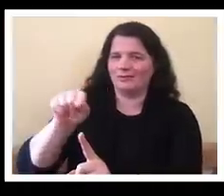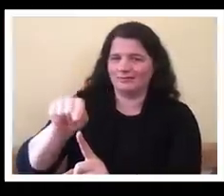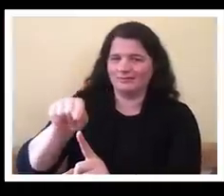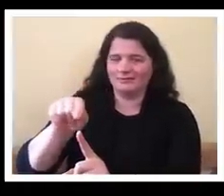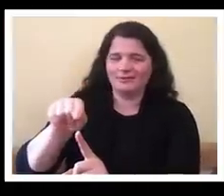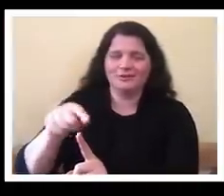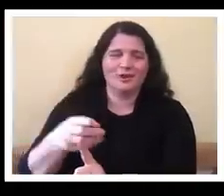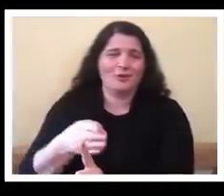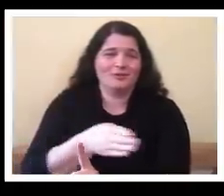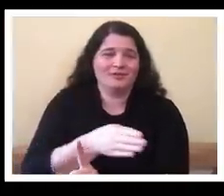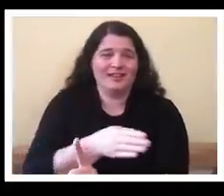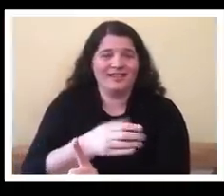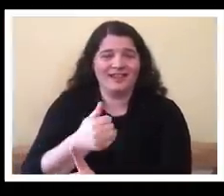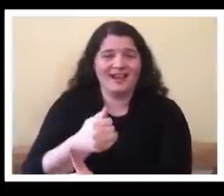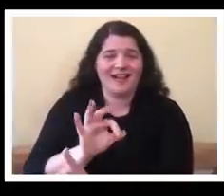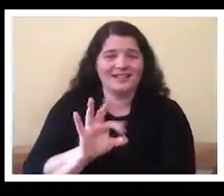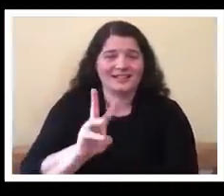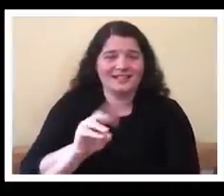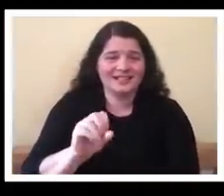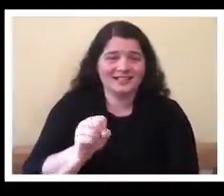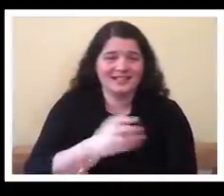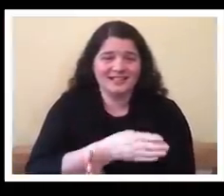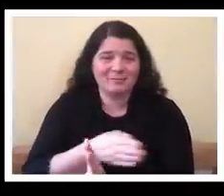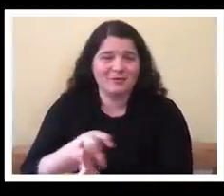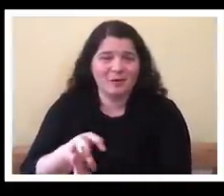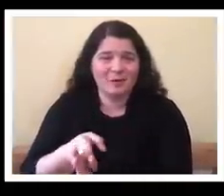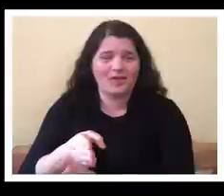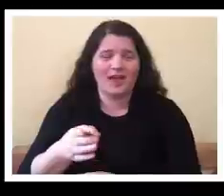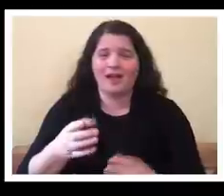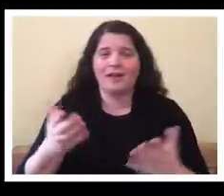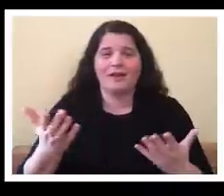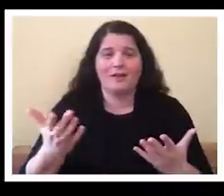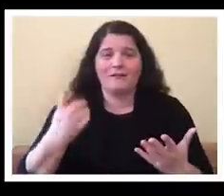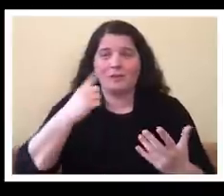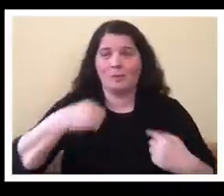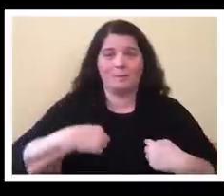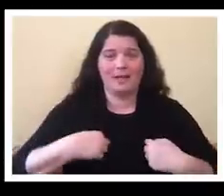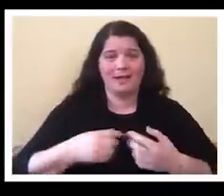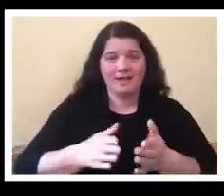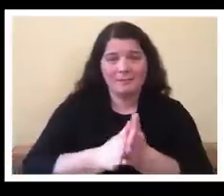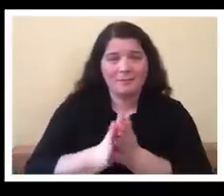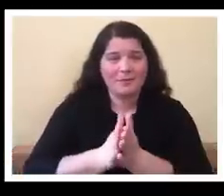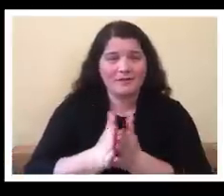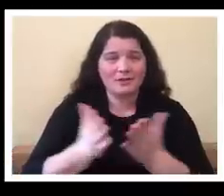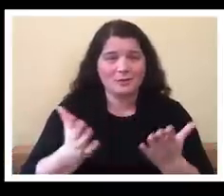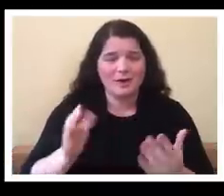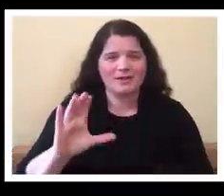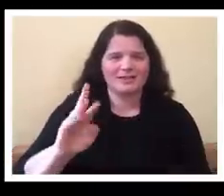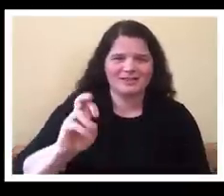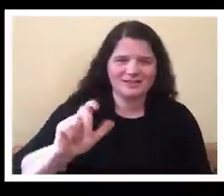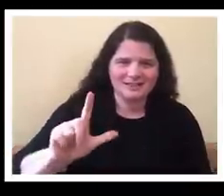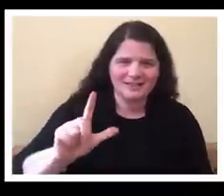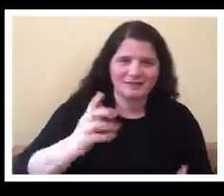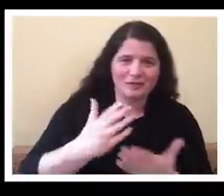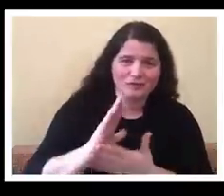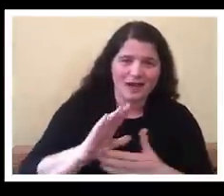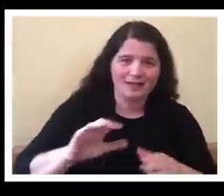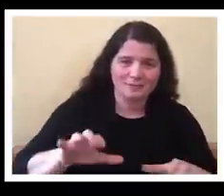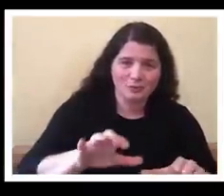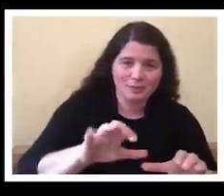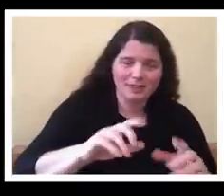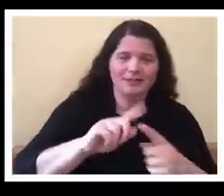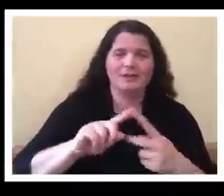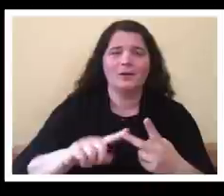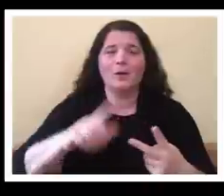really motivating me and many of my friends was the civil rights movement and the women's movement and the anti-war